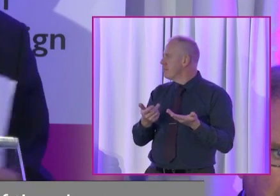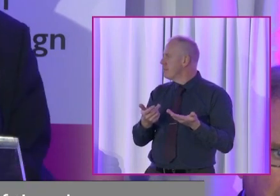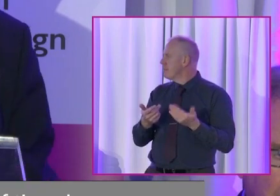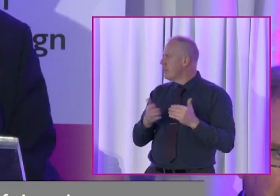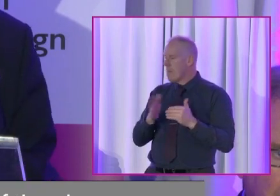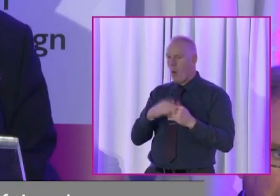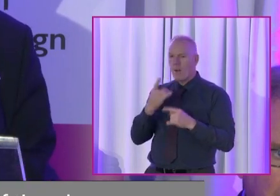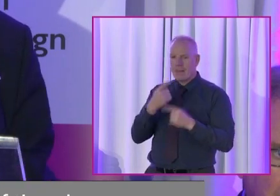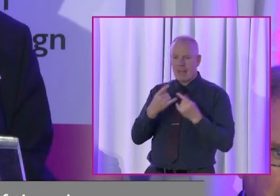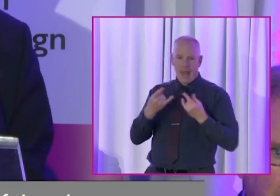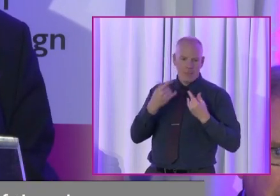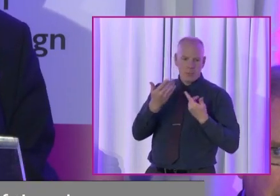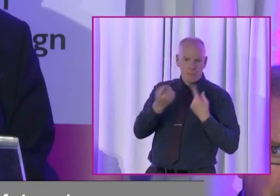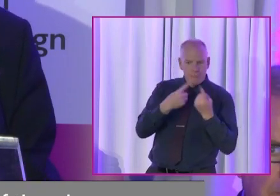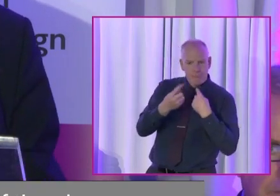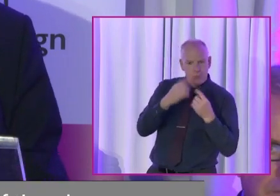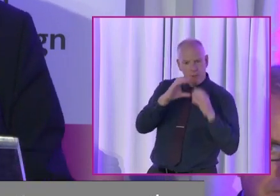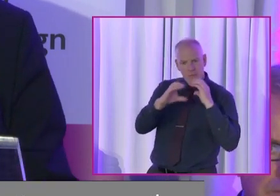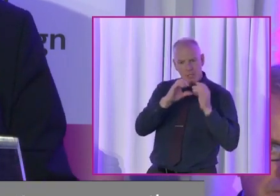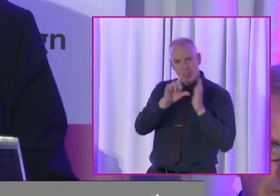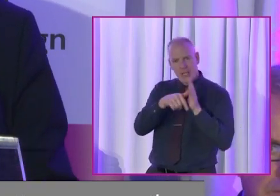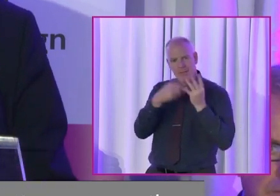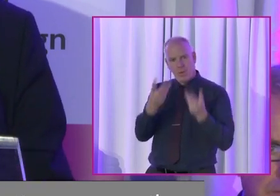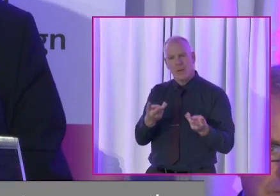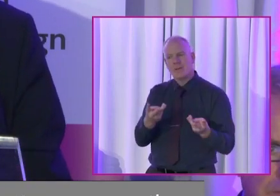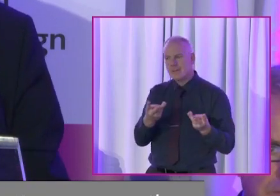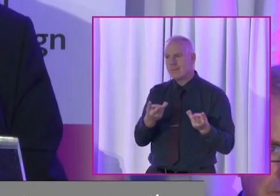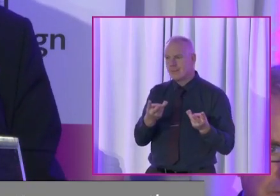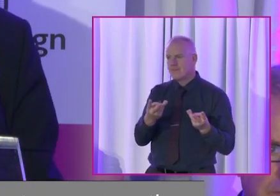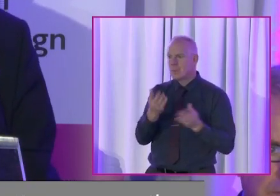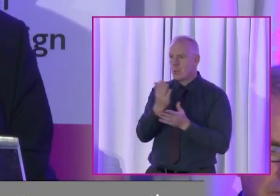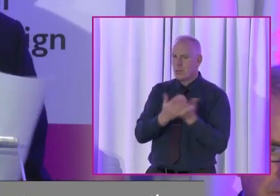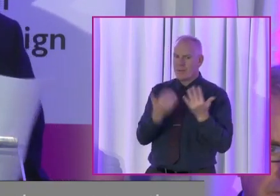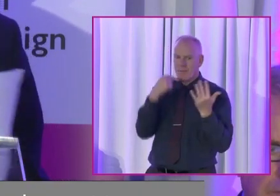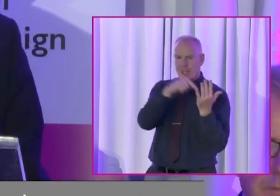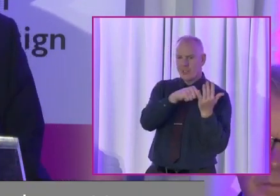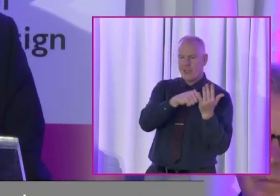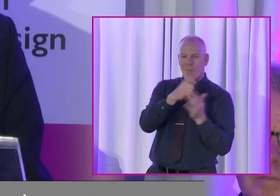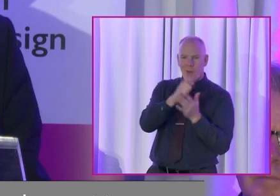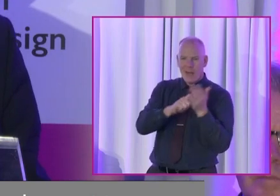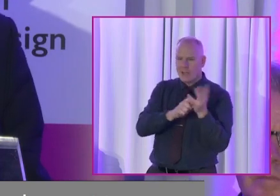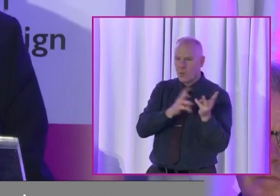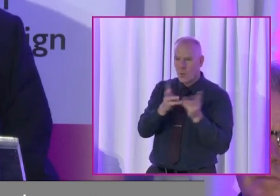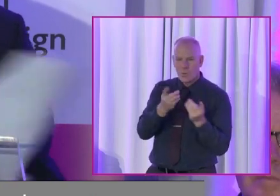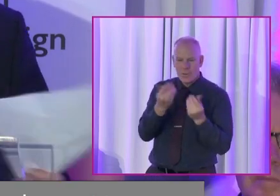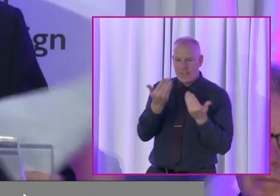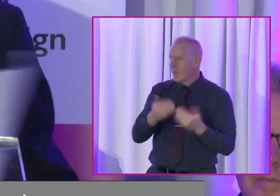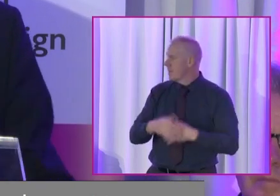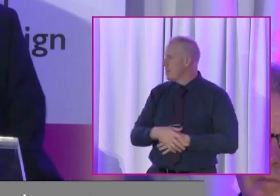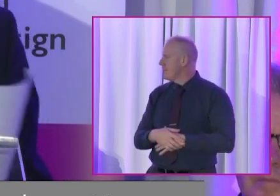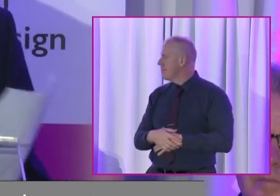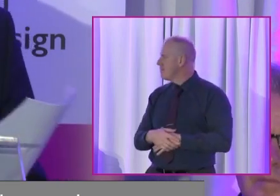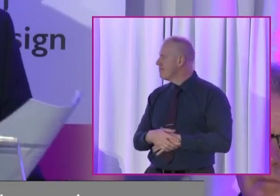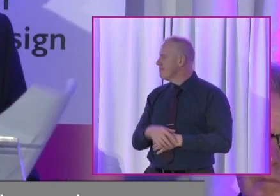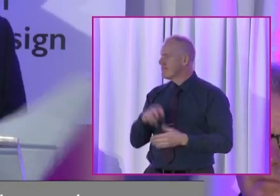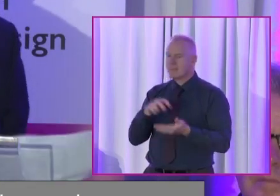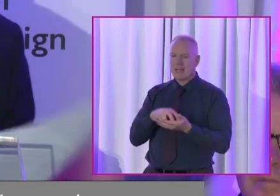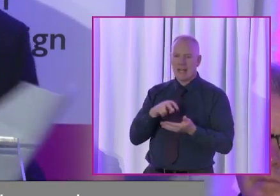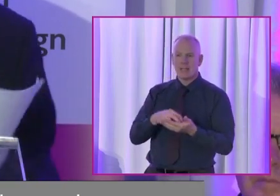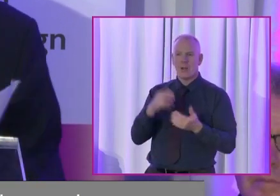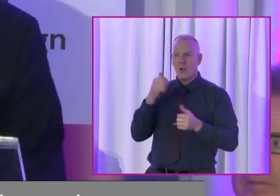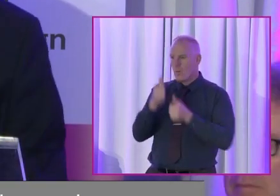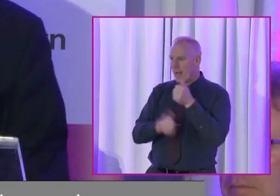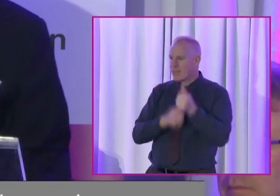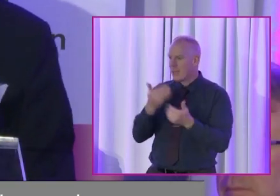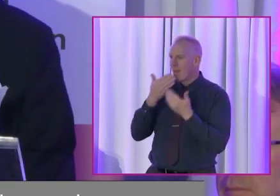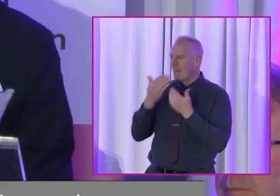More than happy to have that engagement and if people want to connect about some of the stuff and election work we're doing and whatever. Absolutely delightful. Well